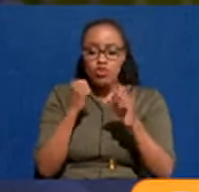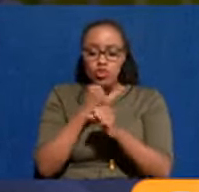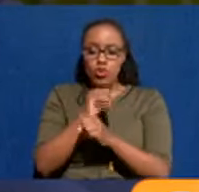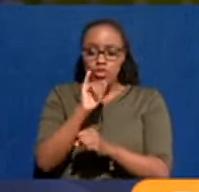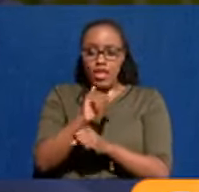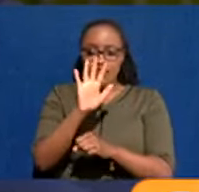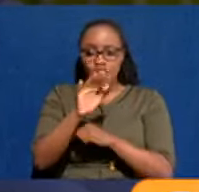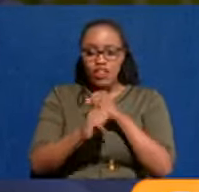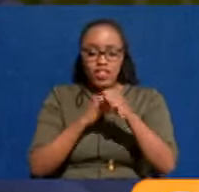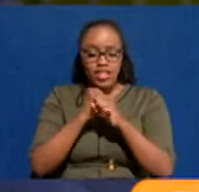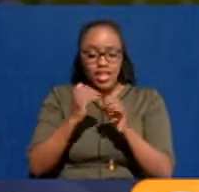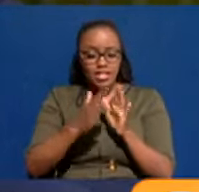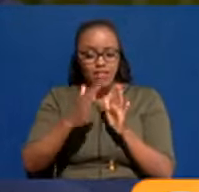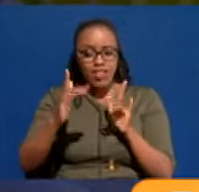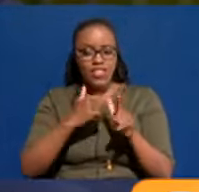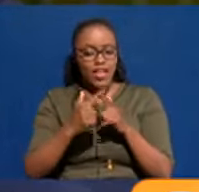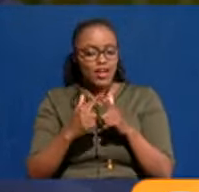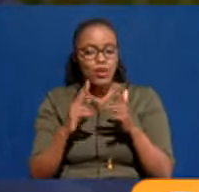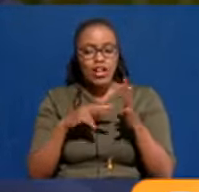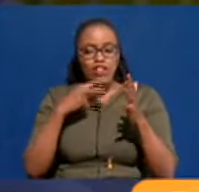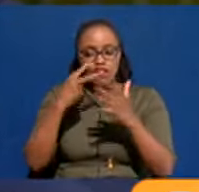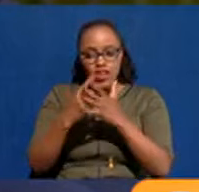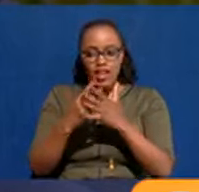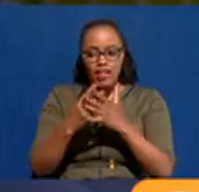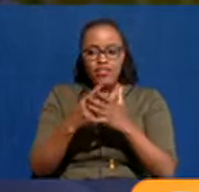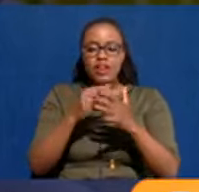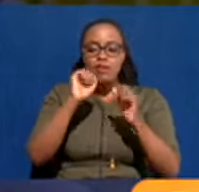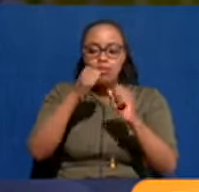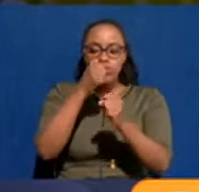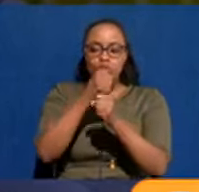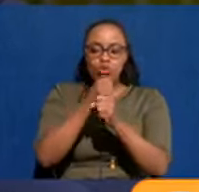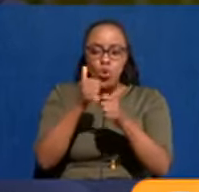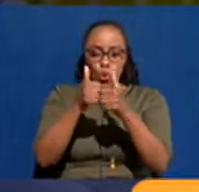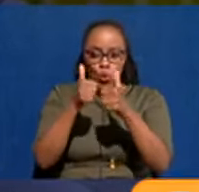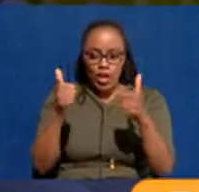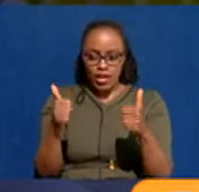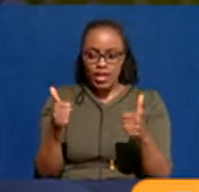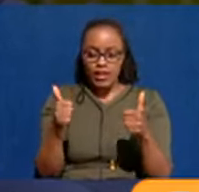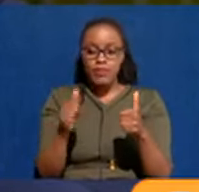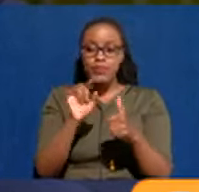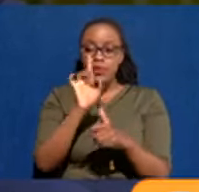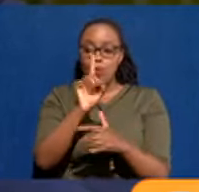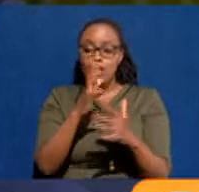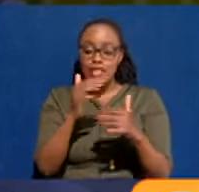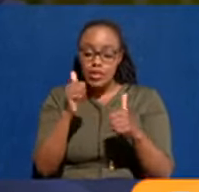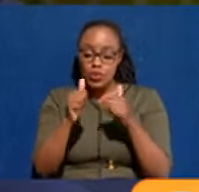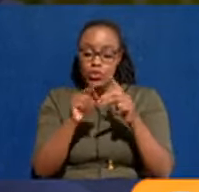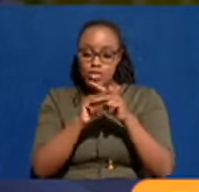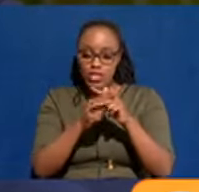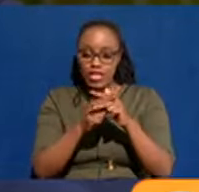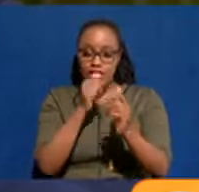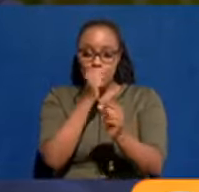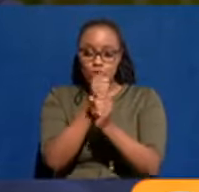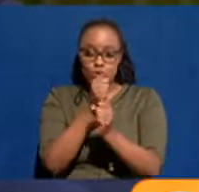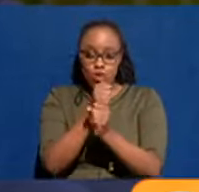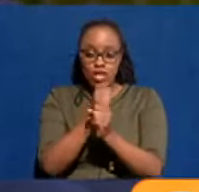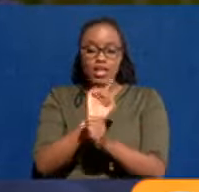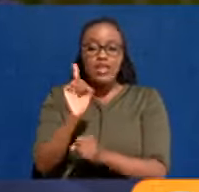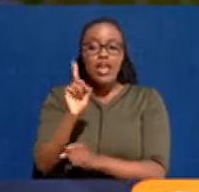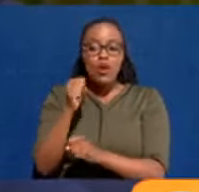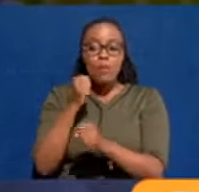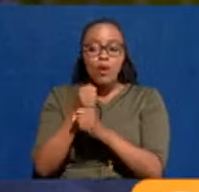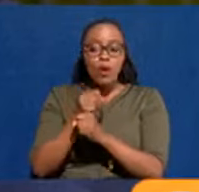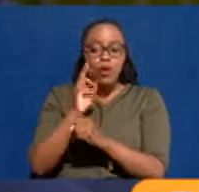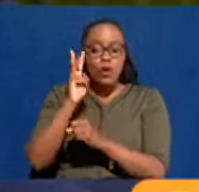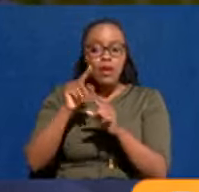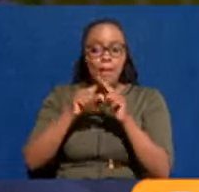these five years, there will be anarchy. And so we campaigned doing very well. There are many things that once we start doing may not be popular. But